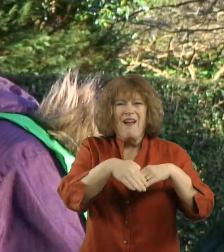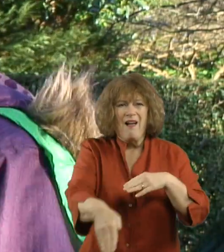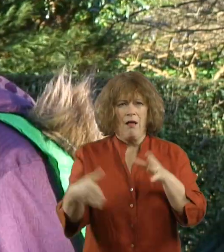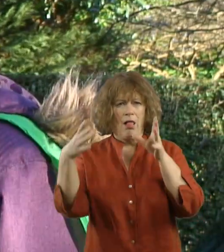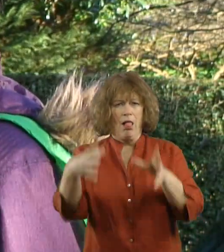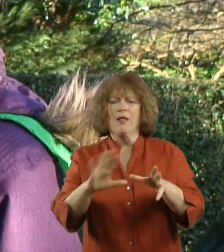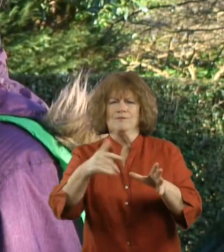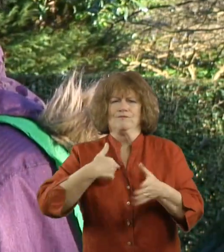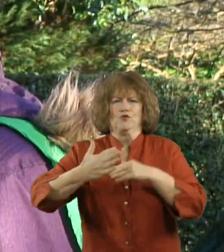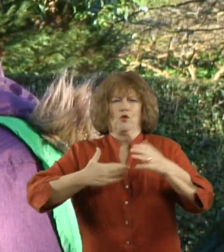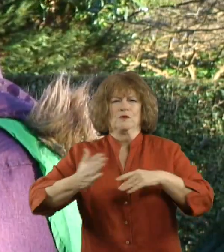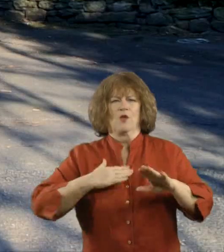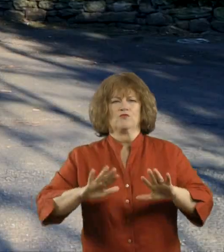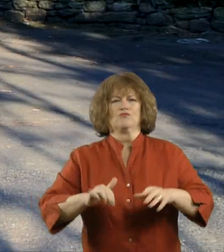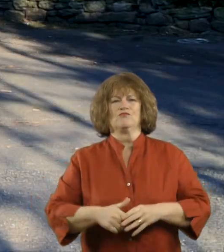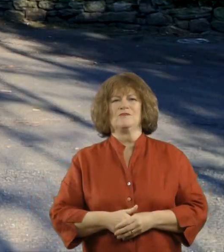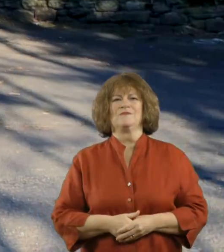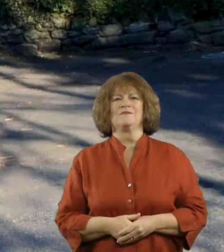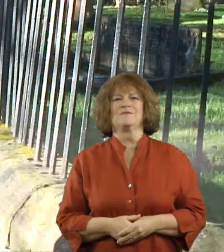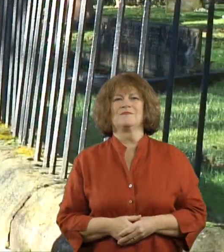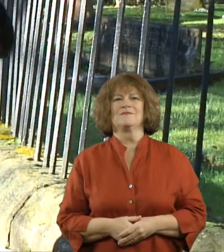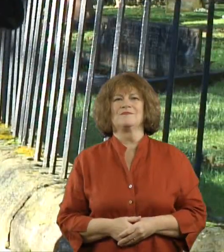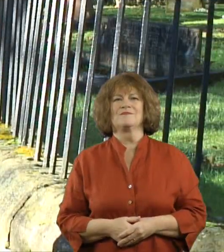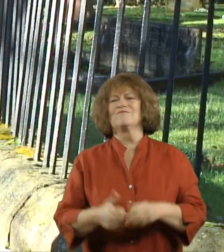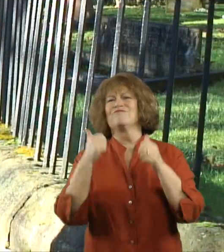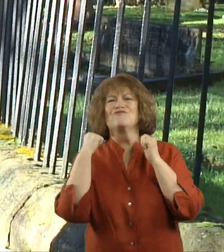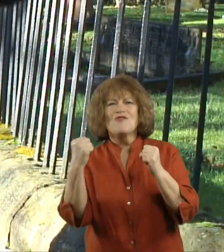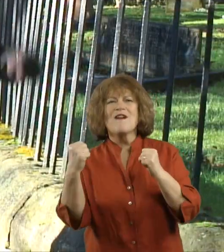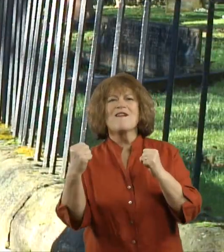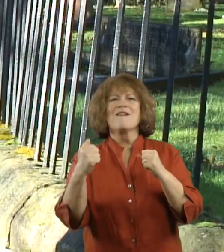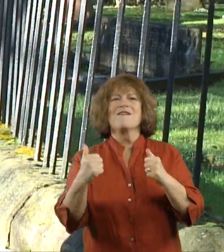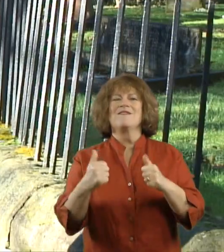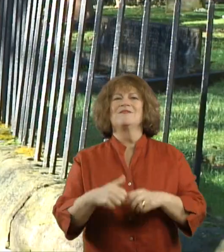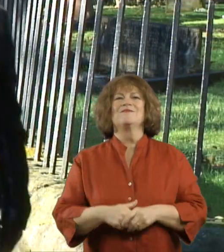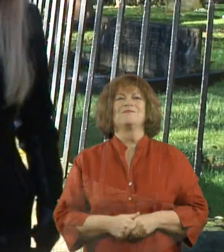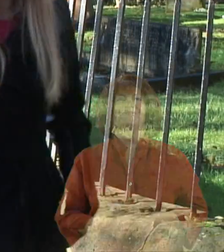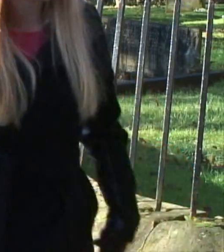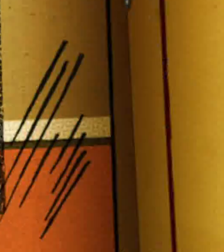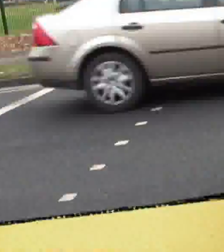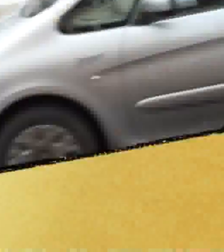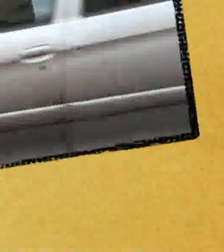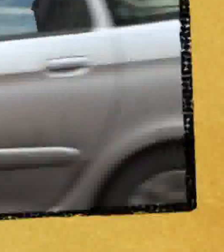on the drop curb, I take care of it! The rain! Rain!